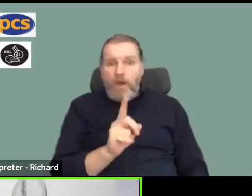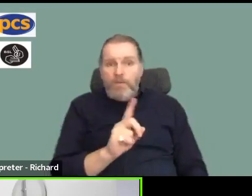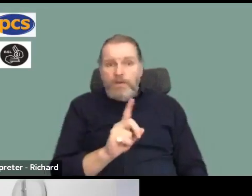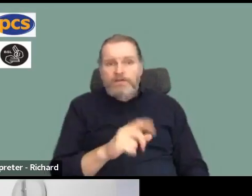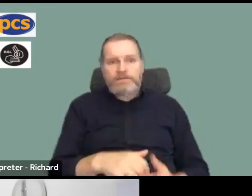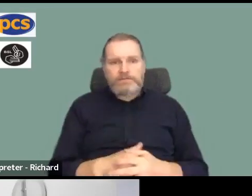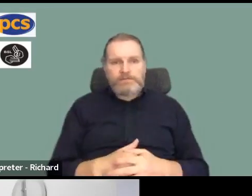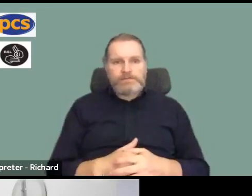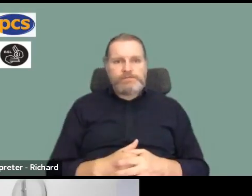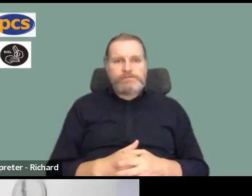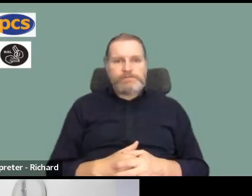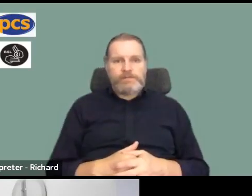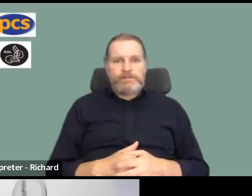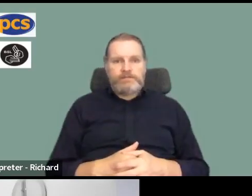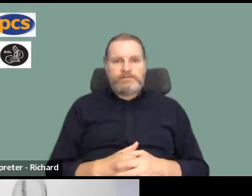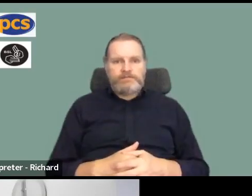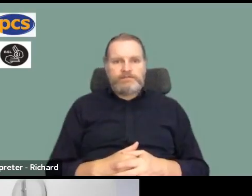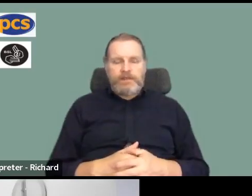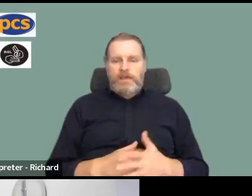Yes.